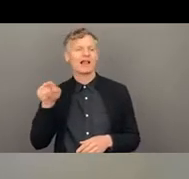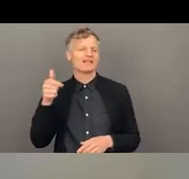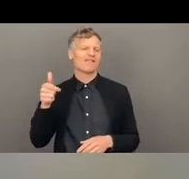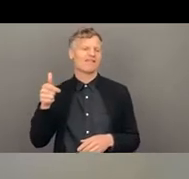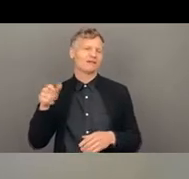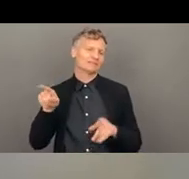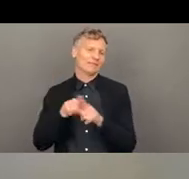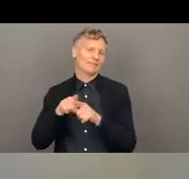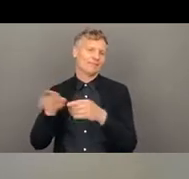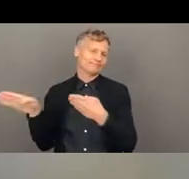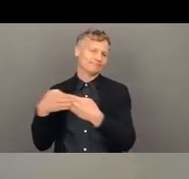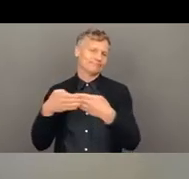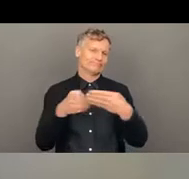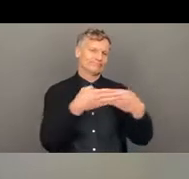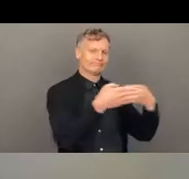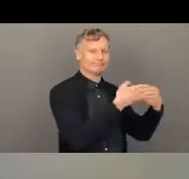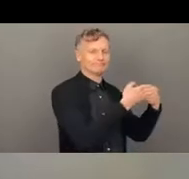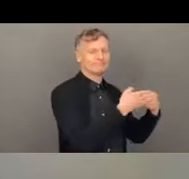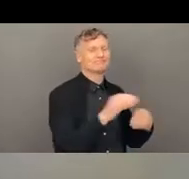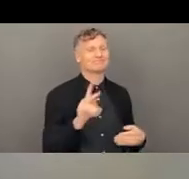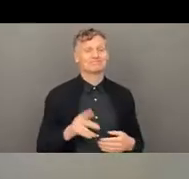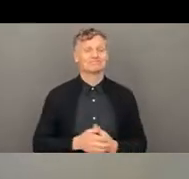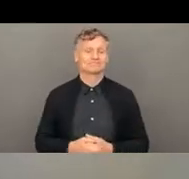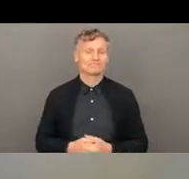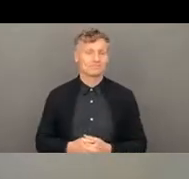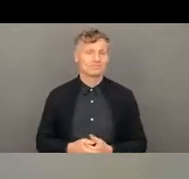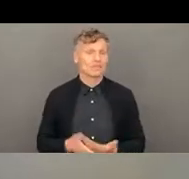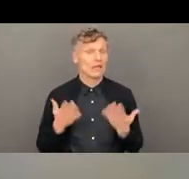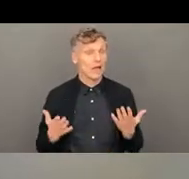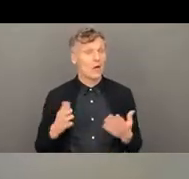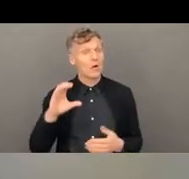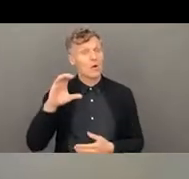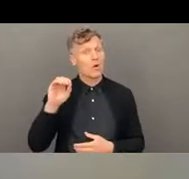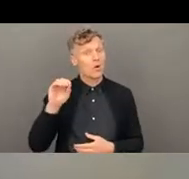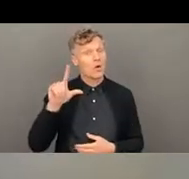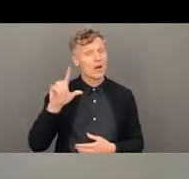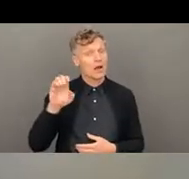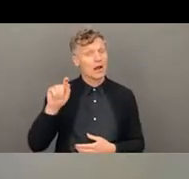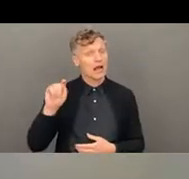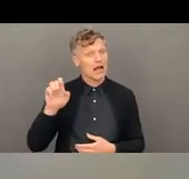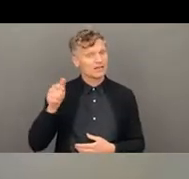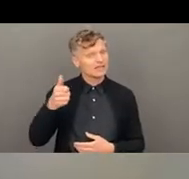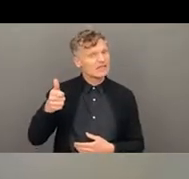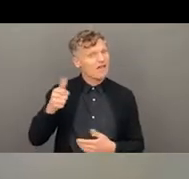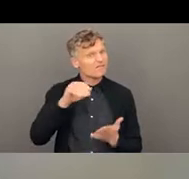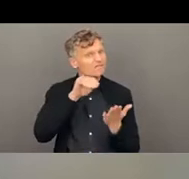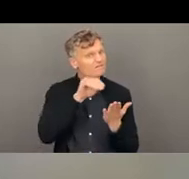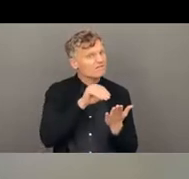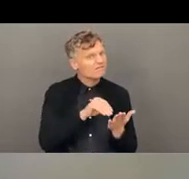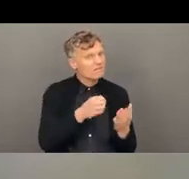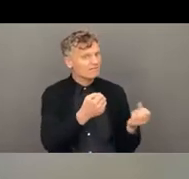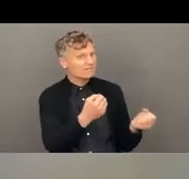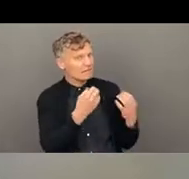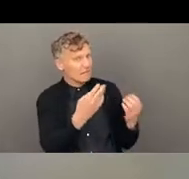we're all back almost. Now, are you gathering the feedback, Colette, or is that supposed to be for me?